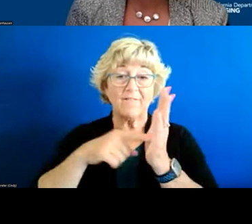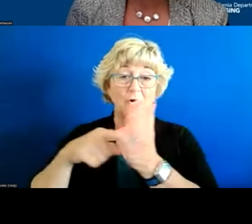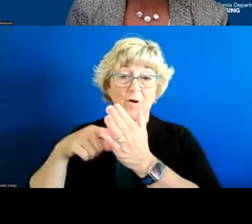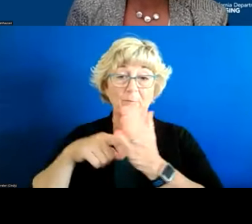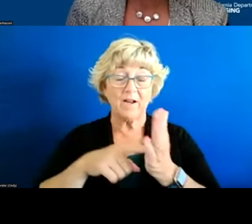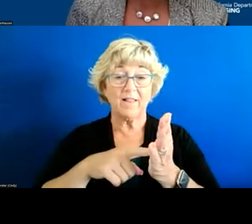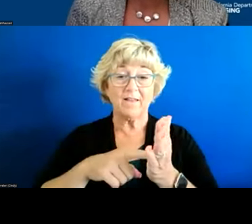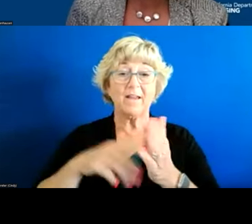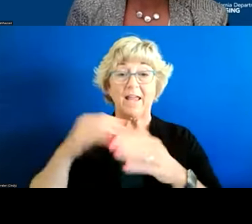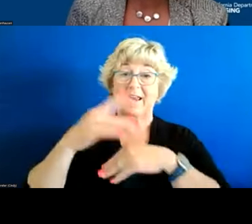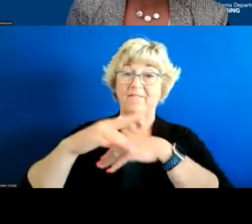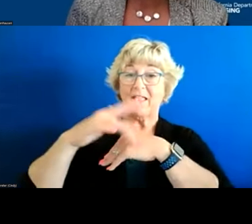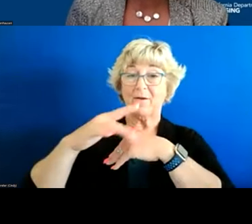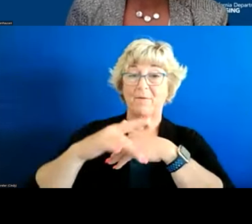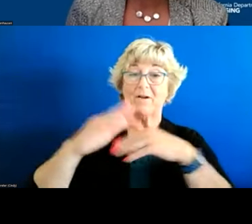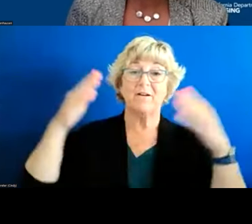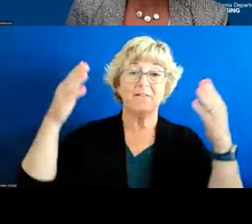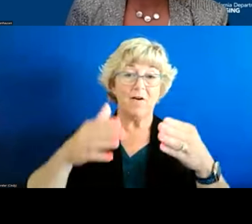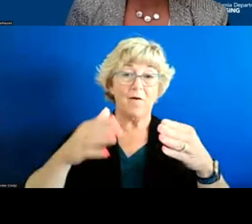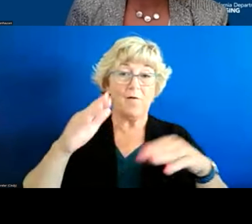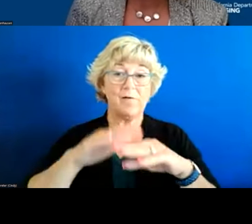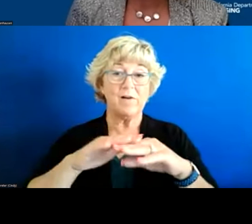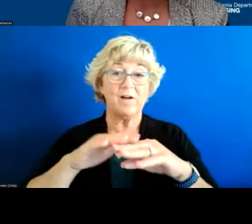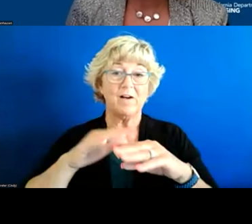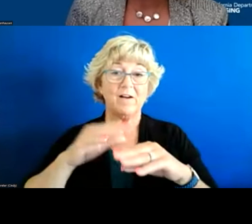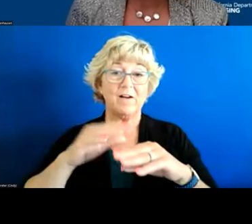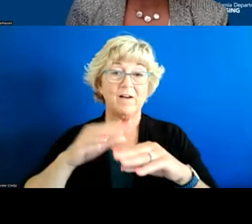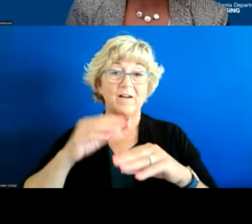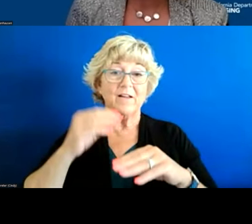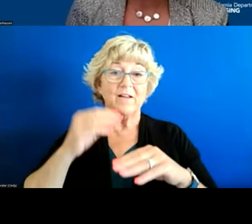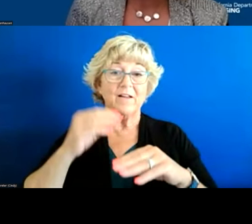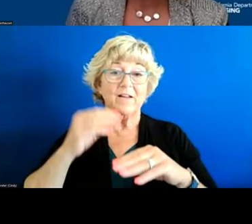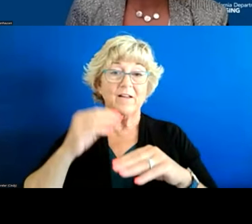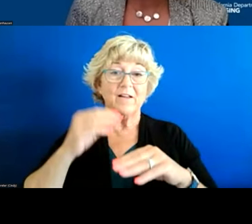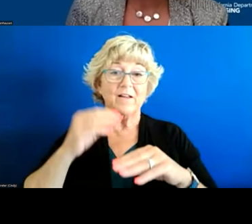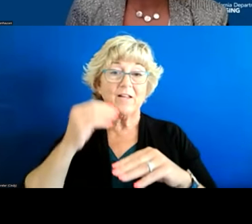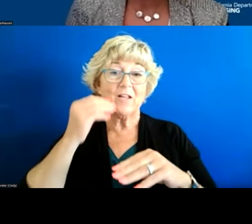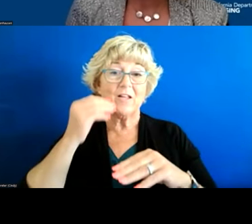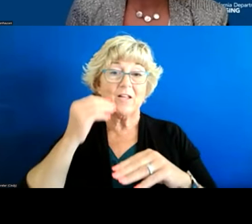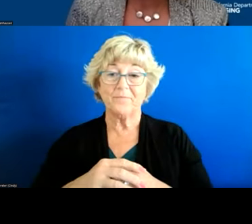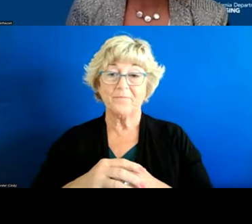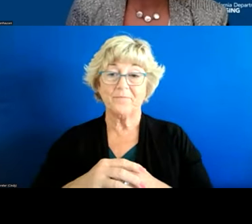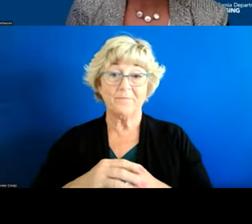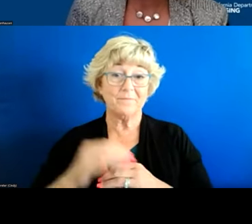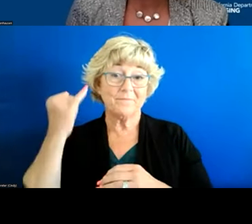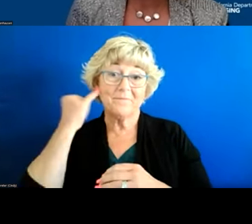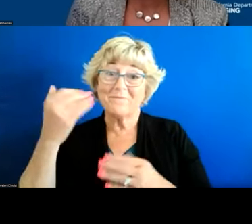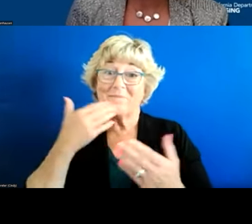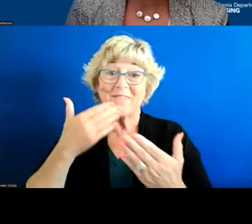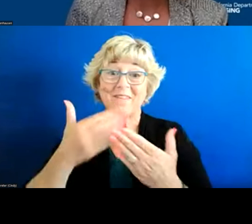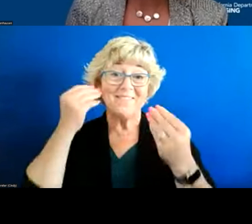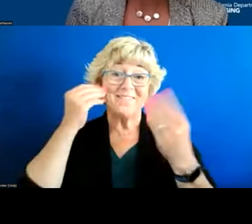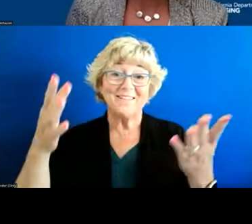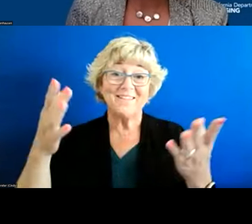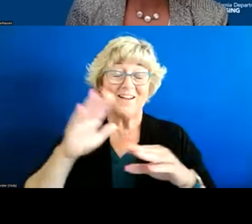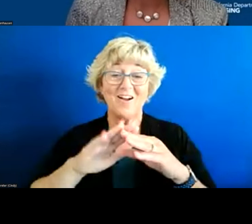and availability because there's a huge focus on homeless populations but but if there's good data on universal